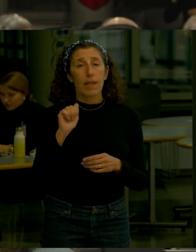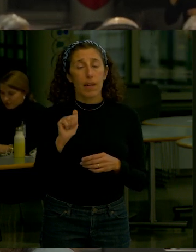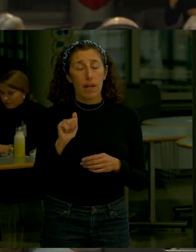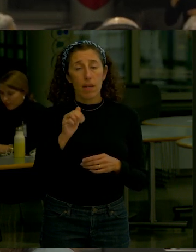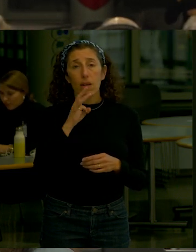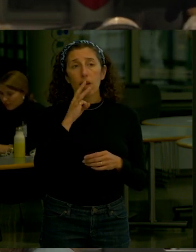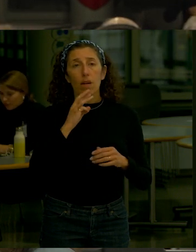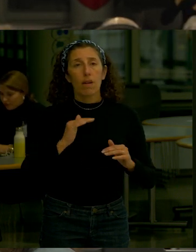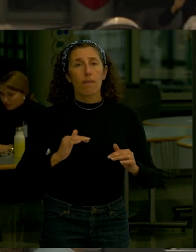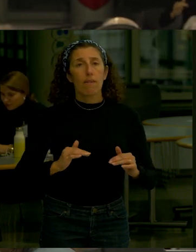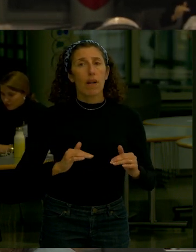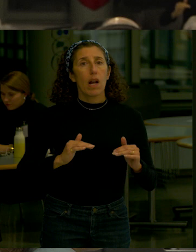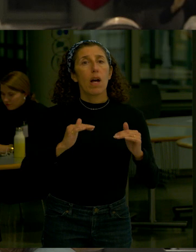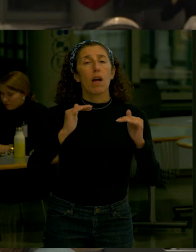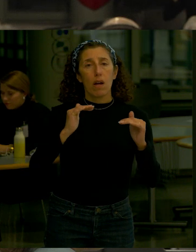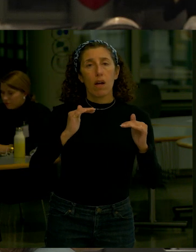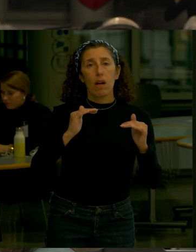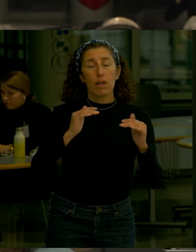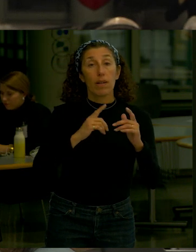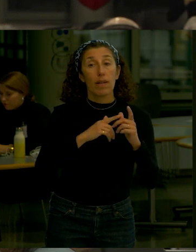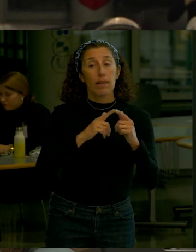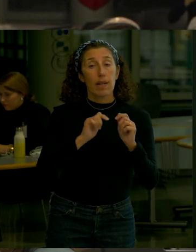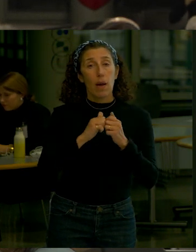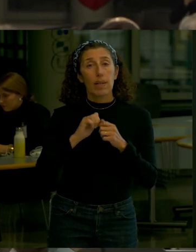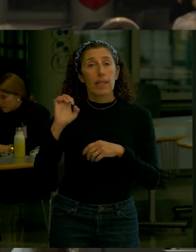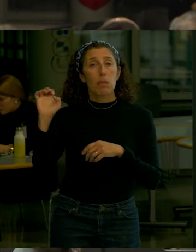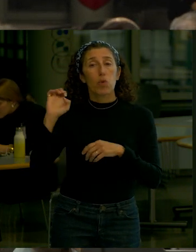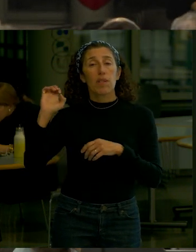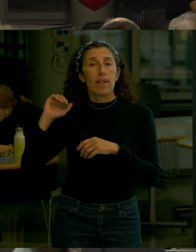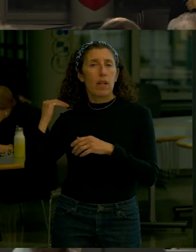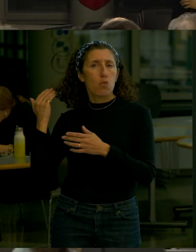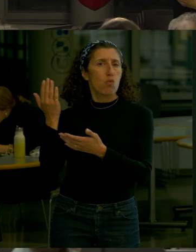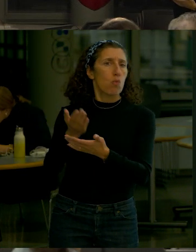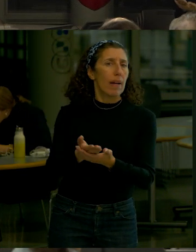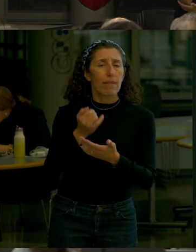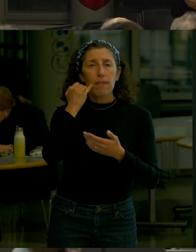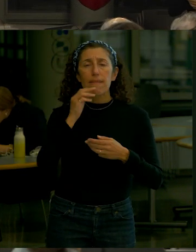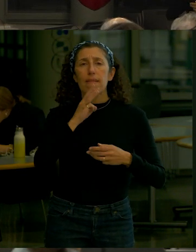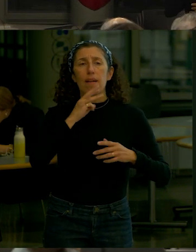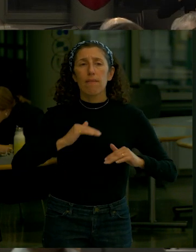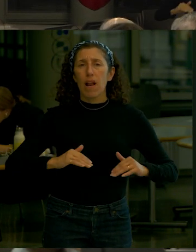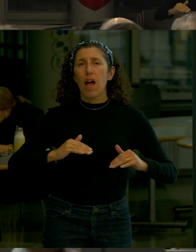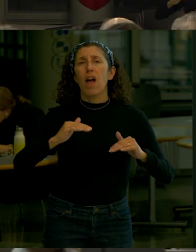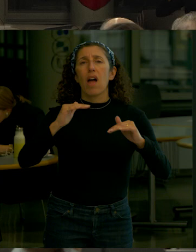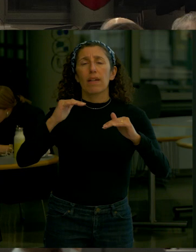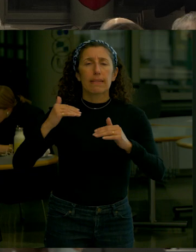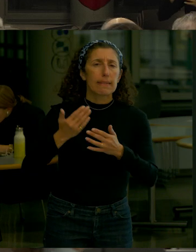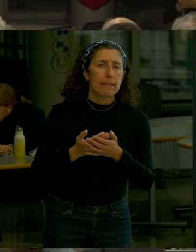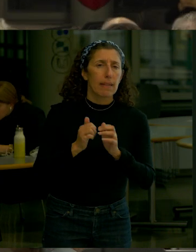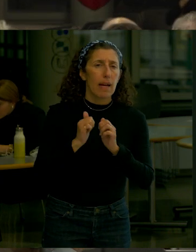services be able to access battery park in a massive flood that's a great question